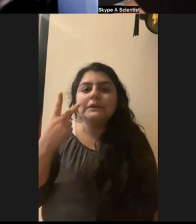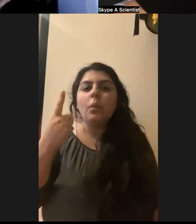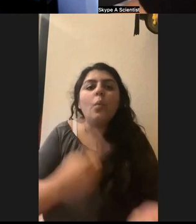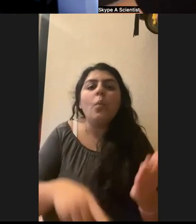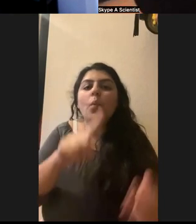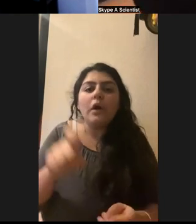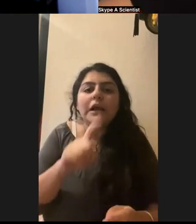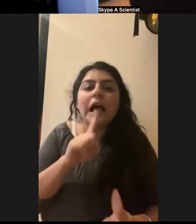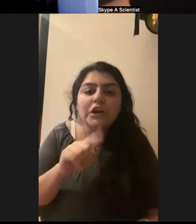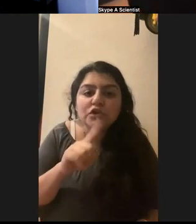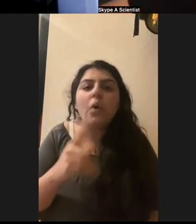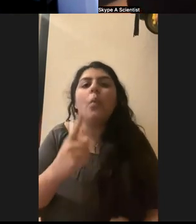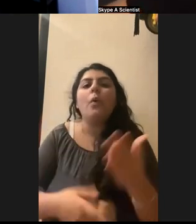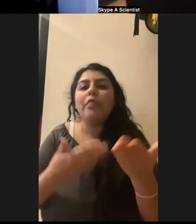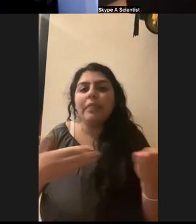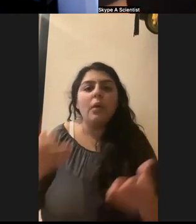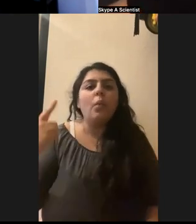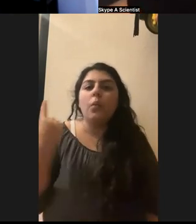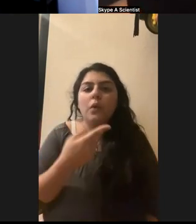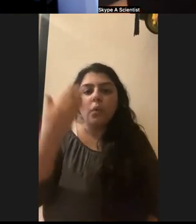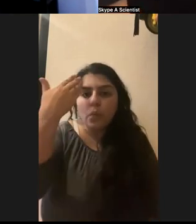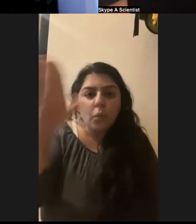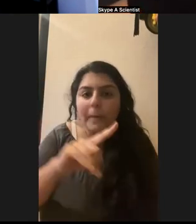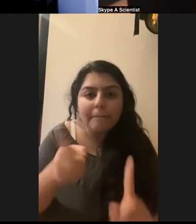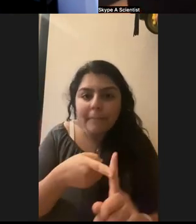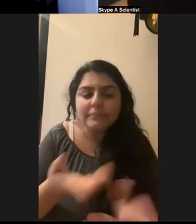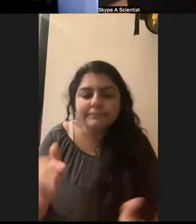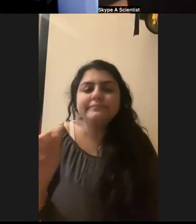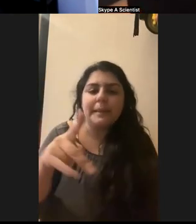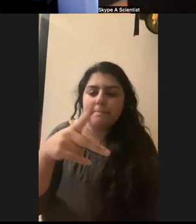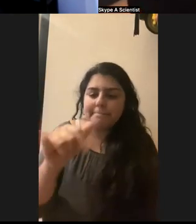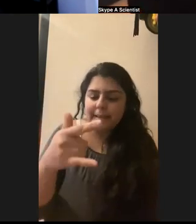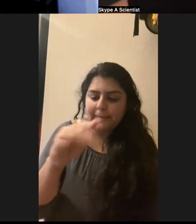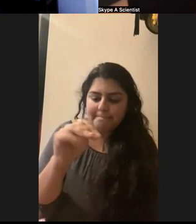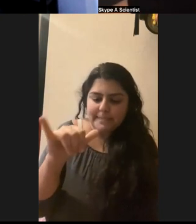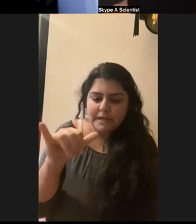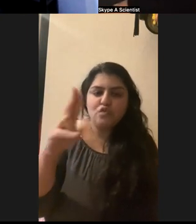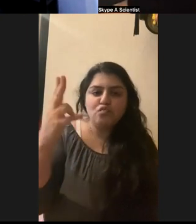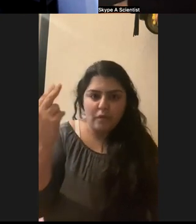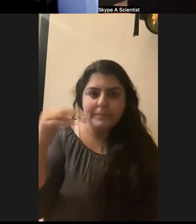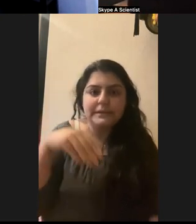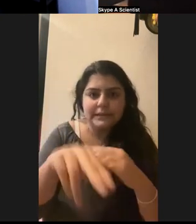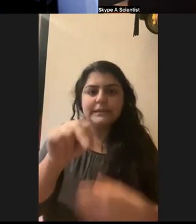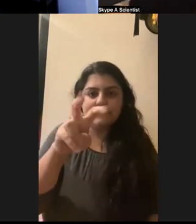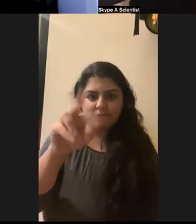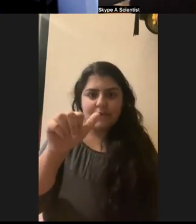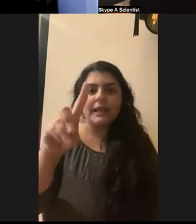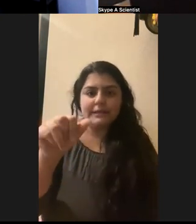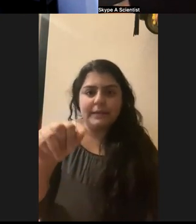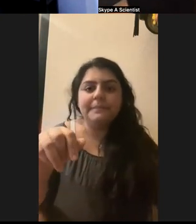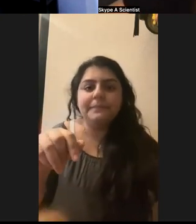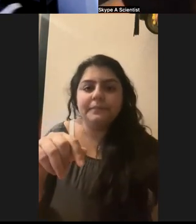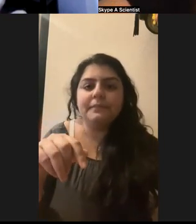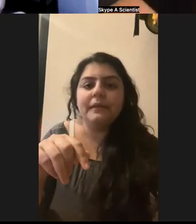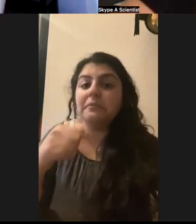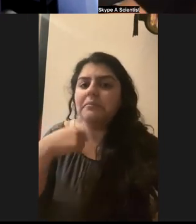we don't know about yet. So I worked with the pygmy rabbits in Nevada. Um, not many people, I hadn't even heard of what a pygmy